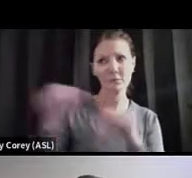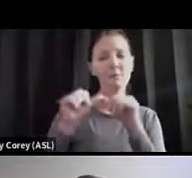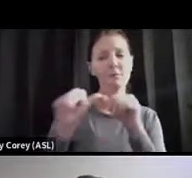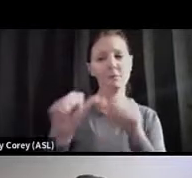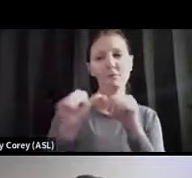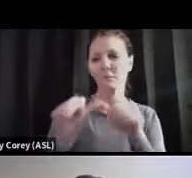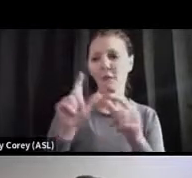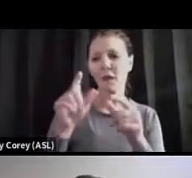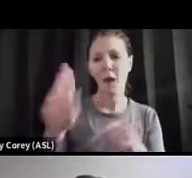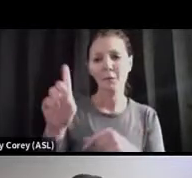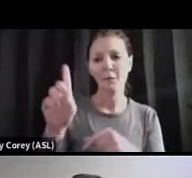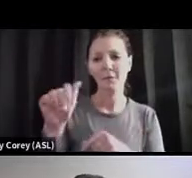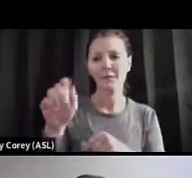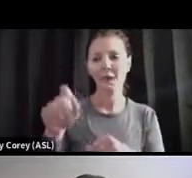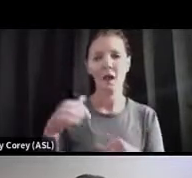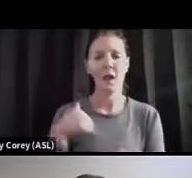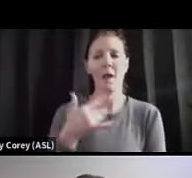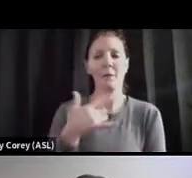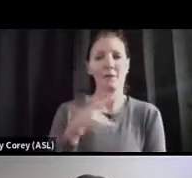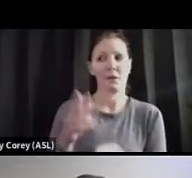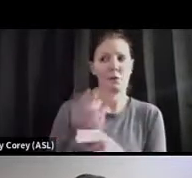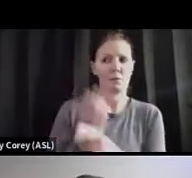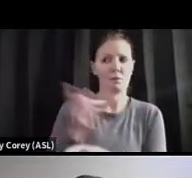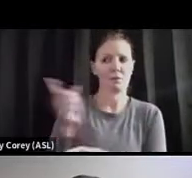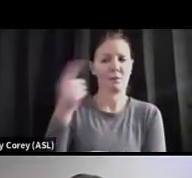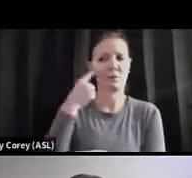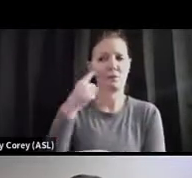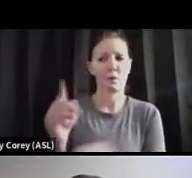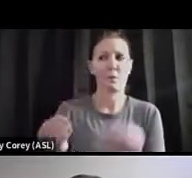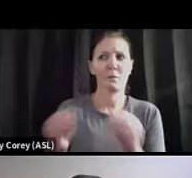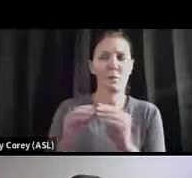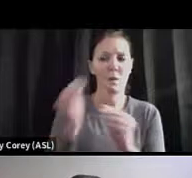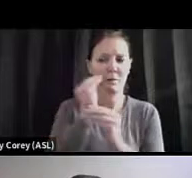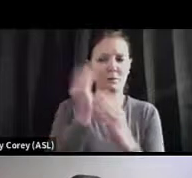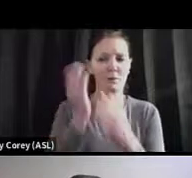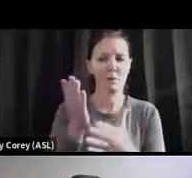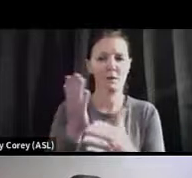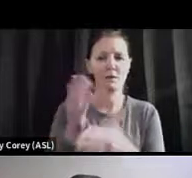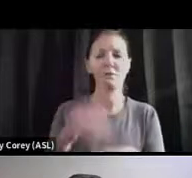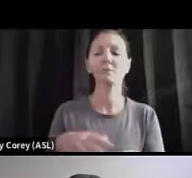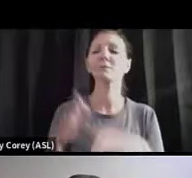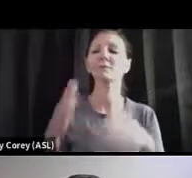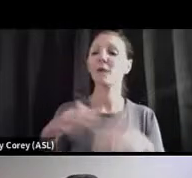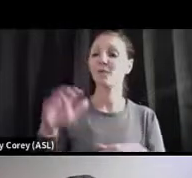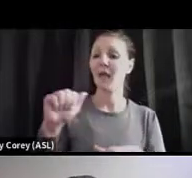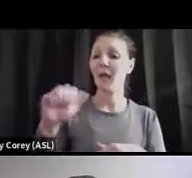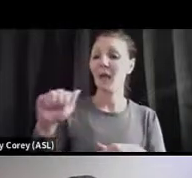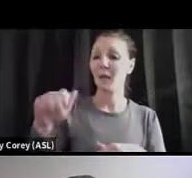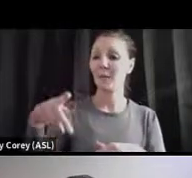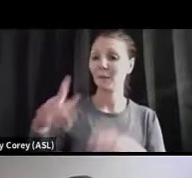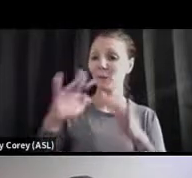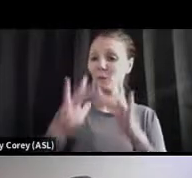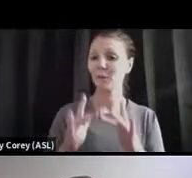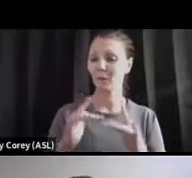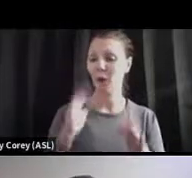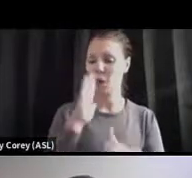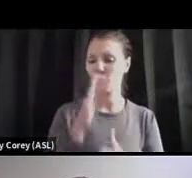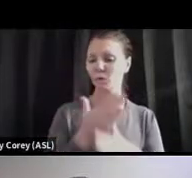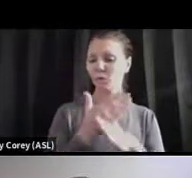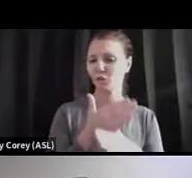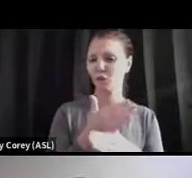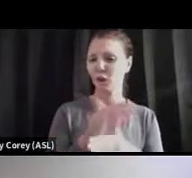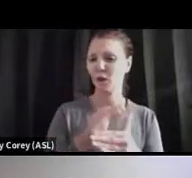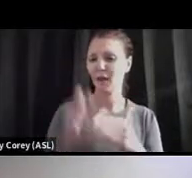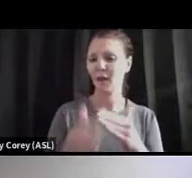of go to for my latest and greatest. And then the AAP website that I'm going to share at the end of this also does a great job of